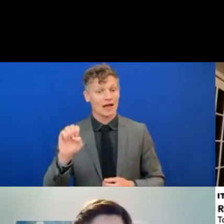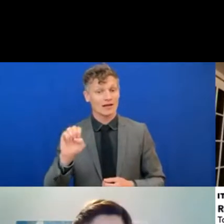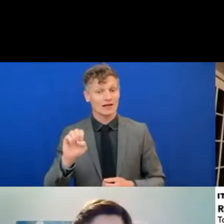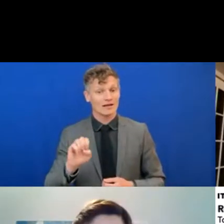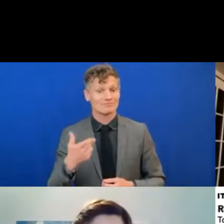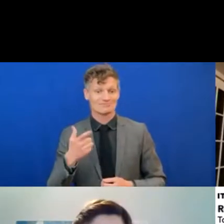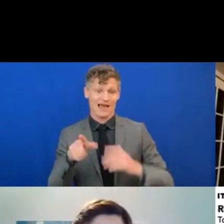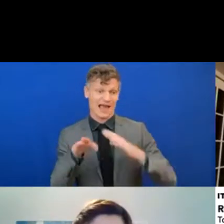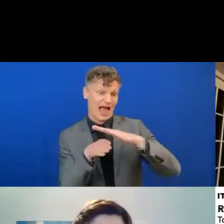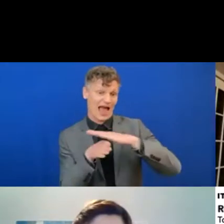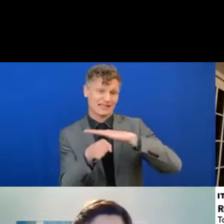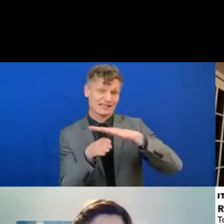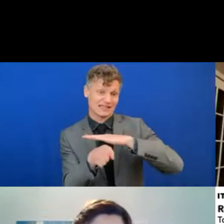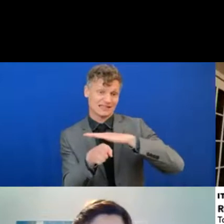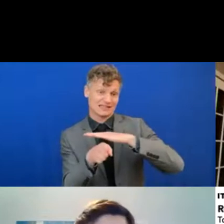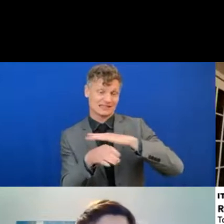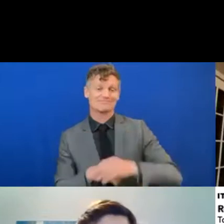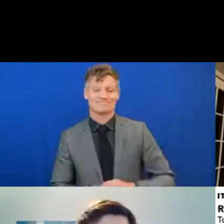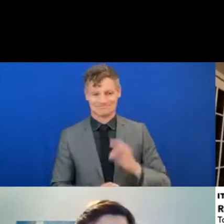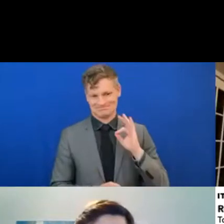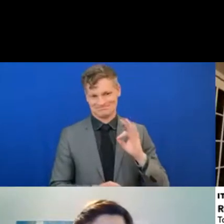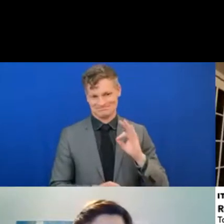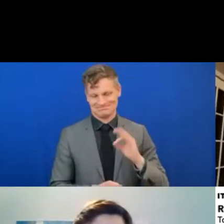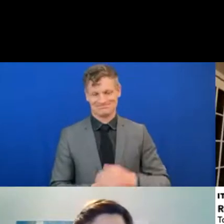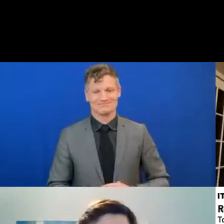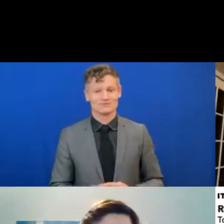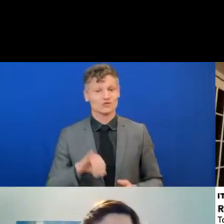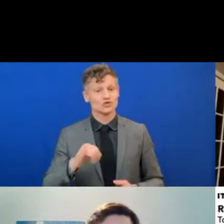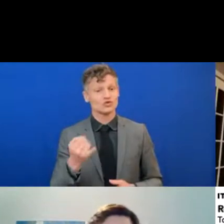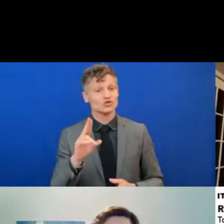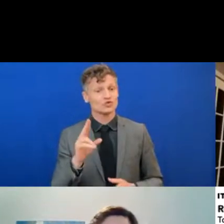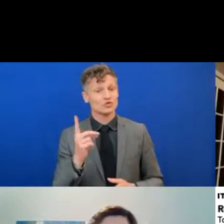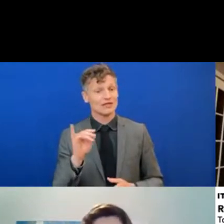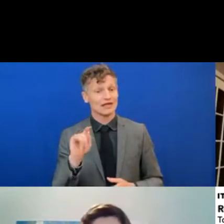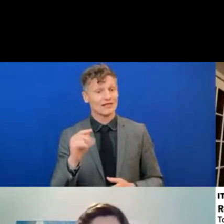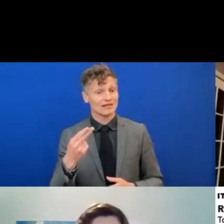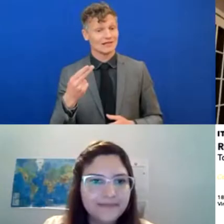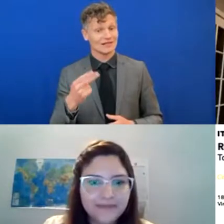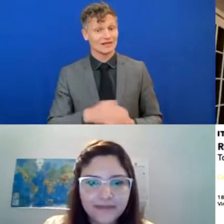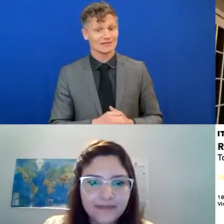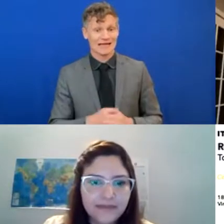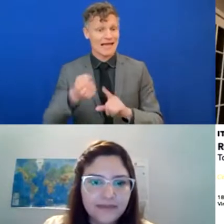is my word. Good word. Judith. Impact.